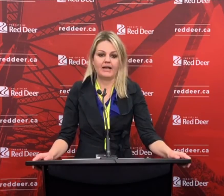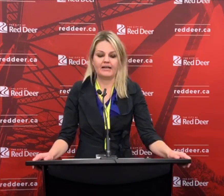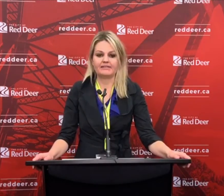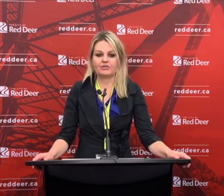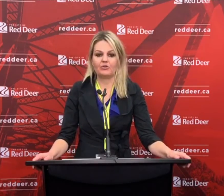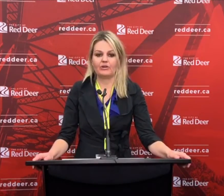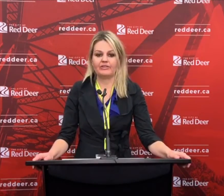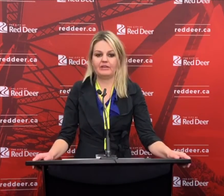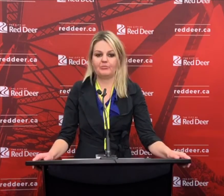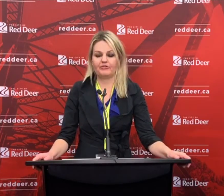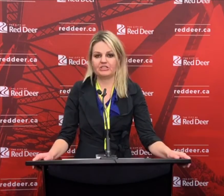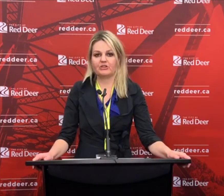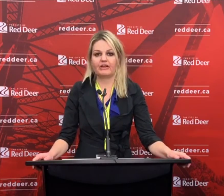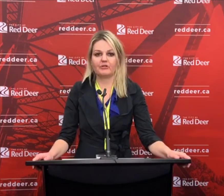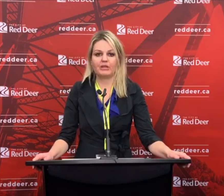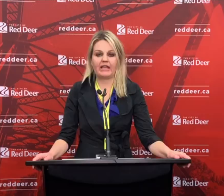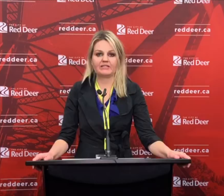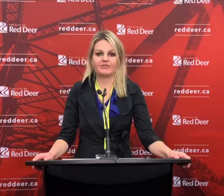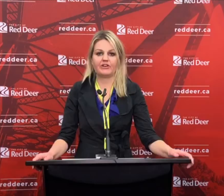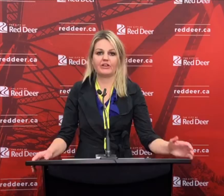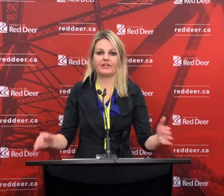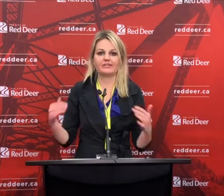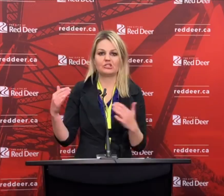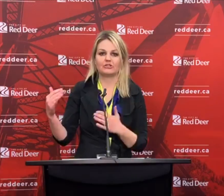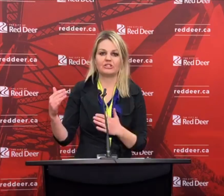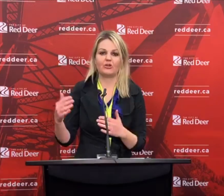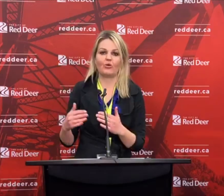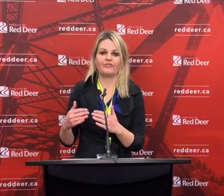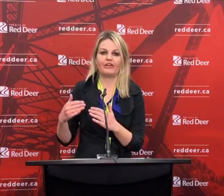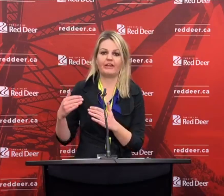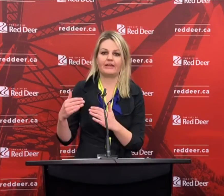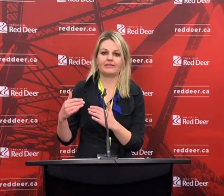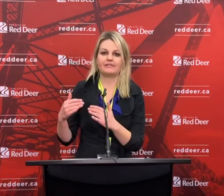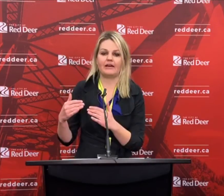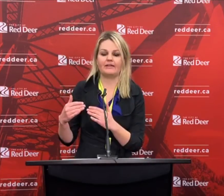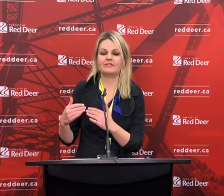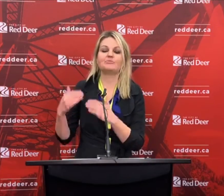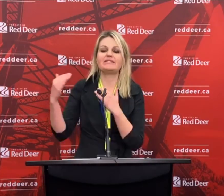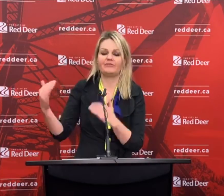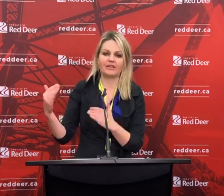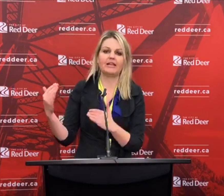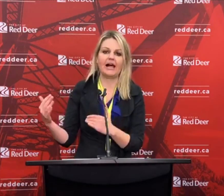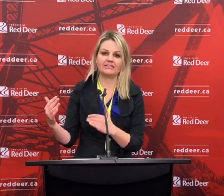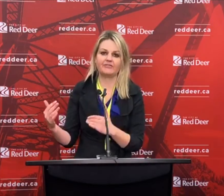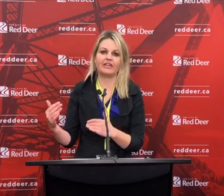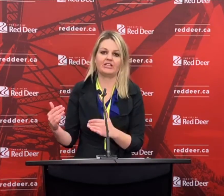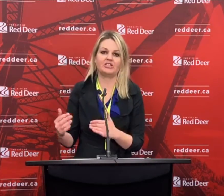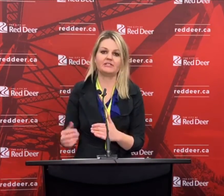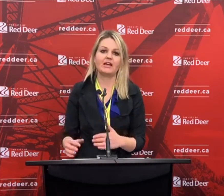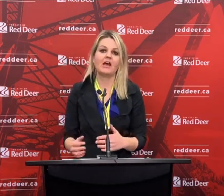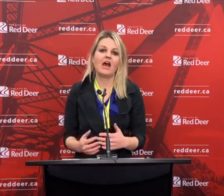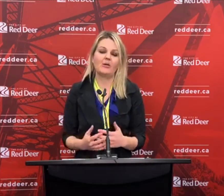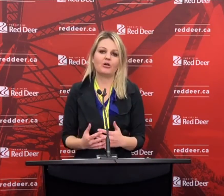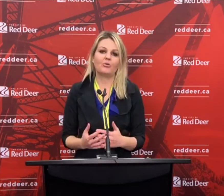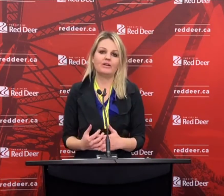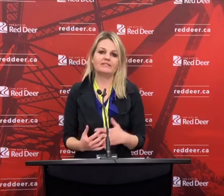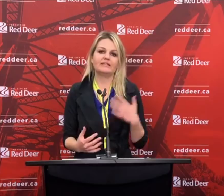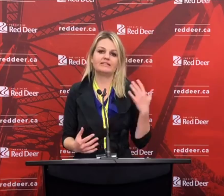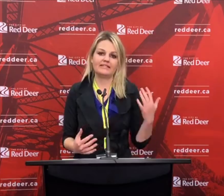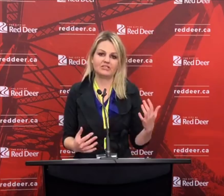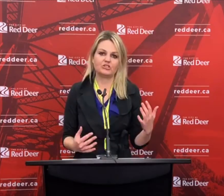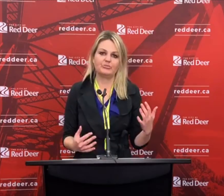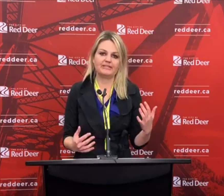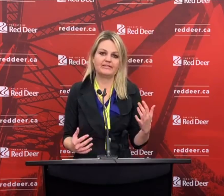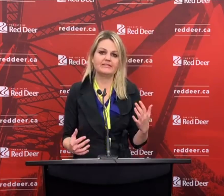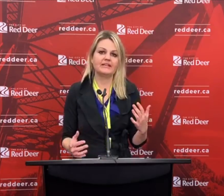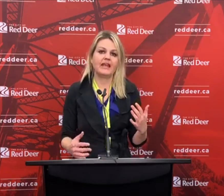So, the provincial government has very stringent or very specific classifications about what is